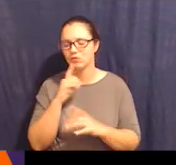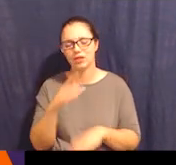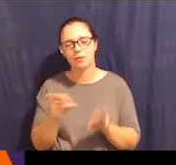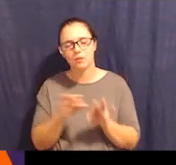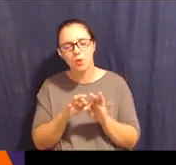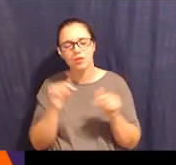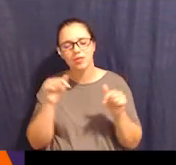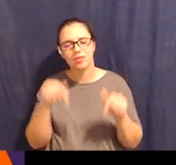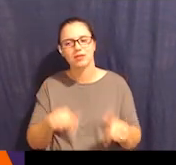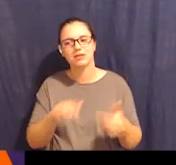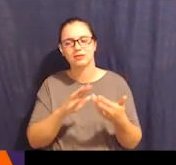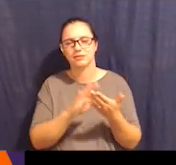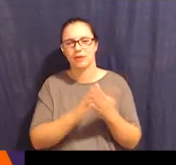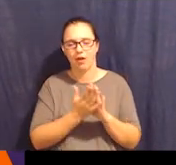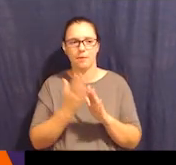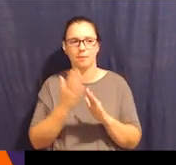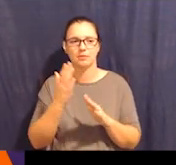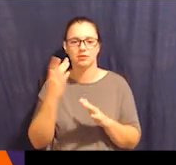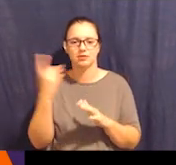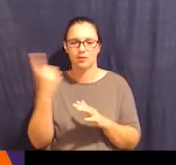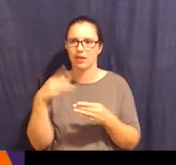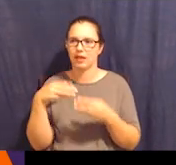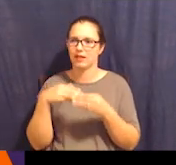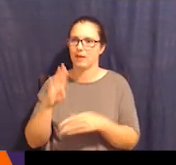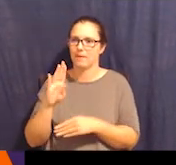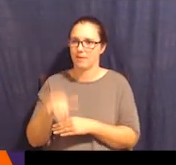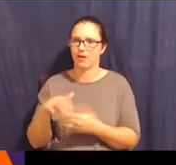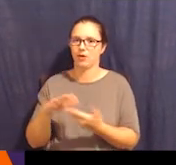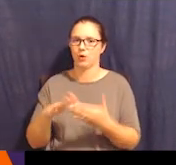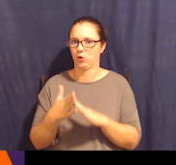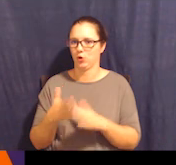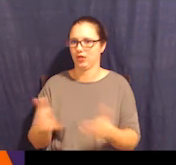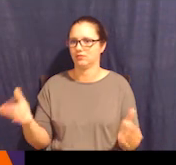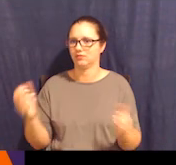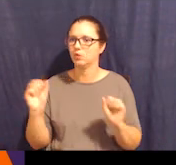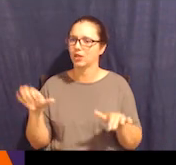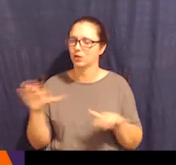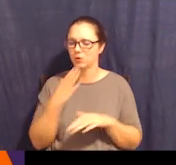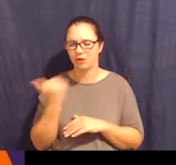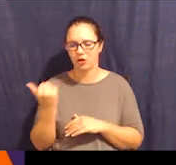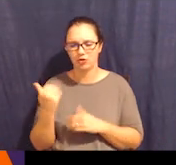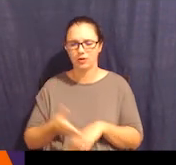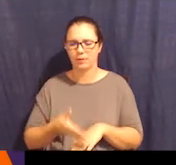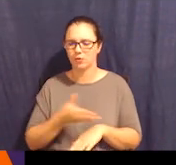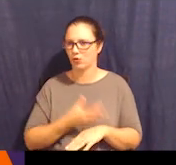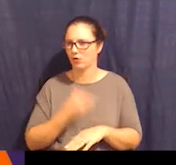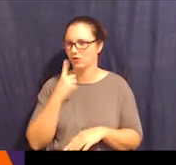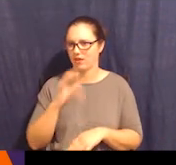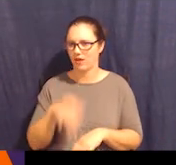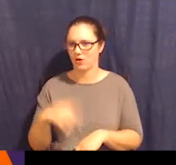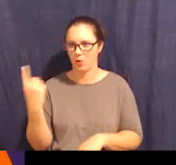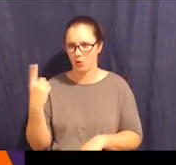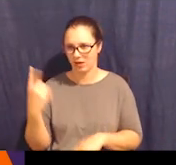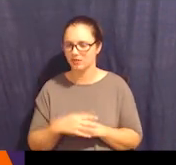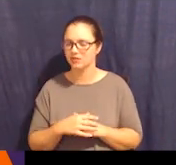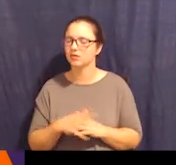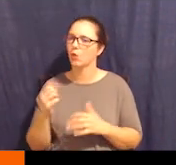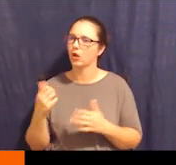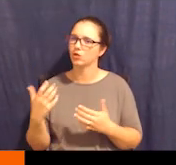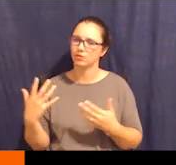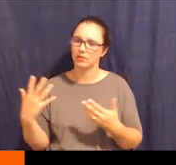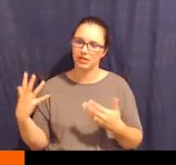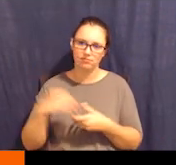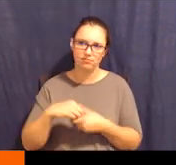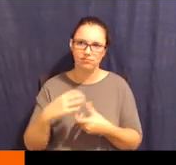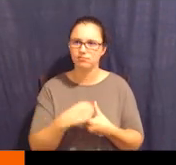community and we can always do better and improve in that regard. We want to be intersectional. We want to be thoughtful. So hold us accountable to that and reach out.